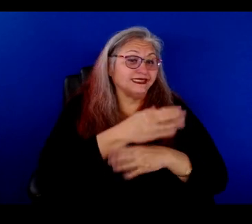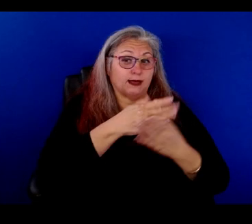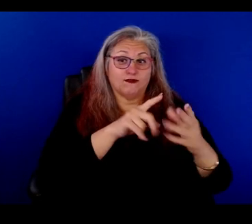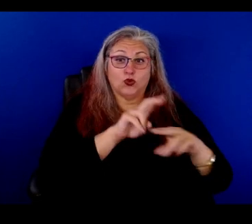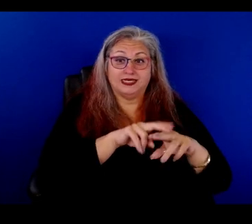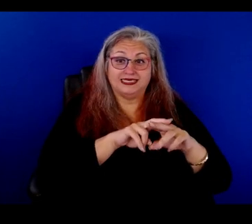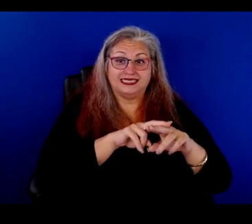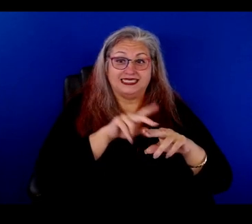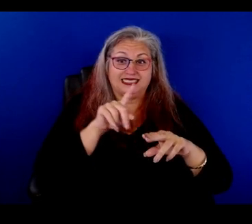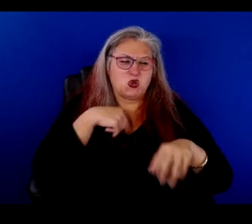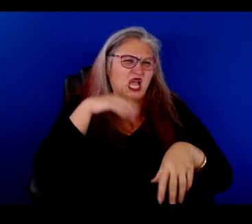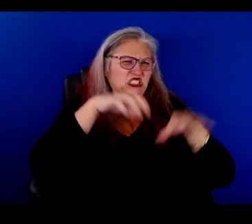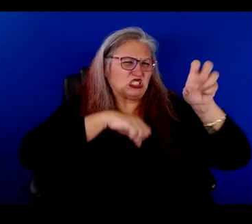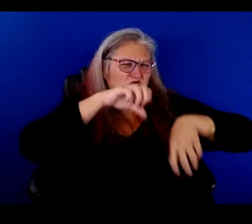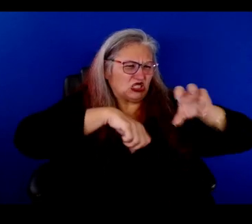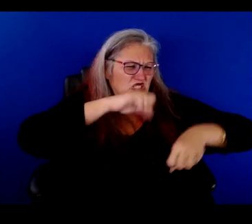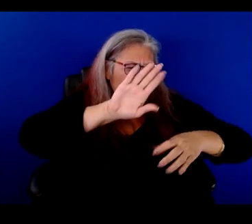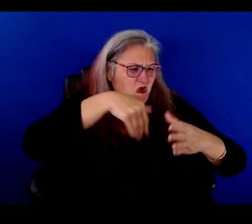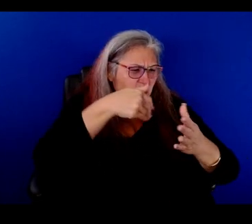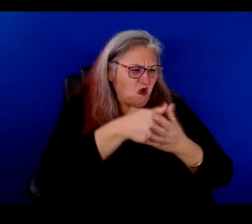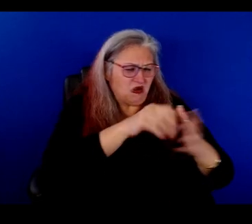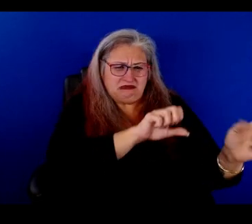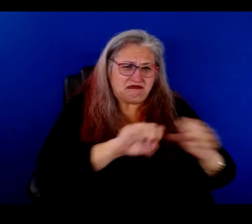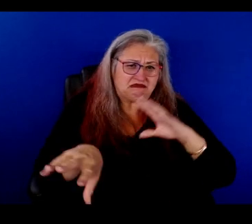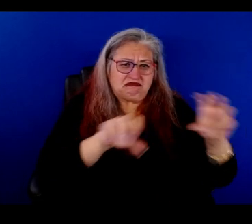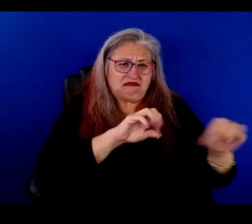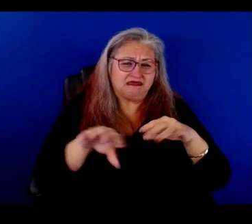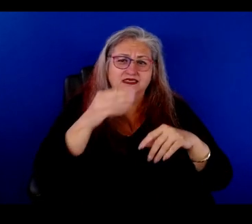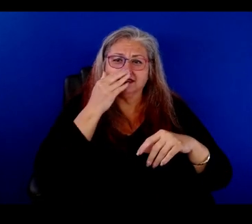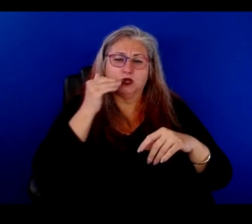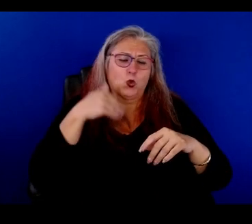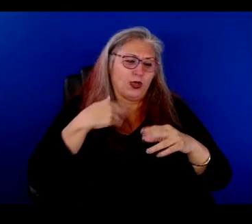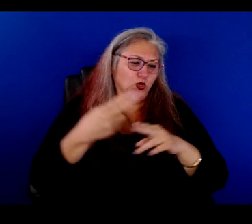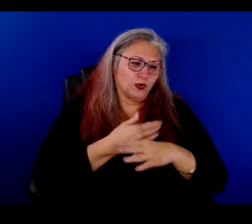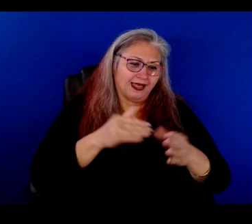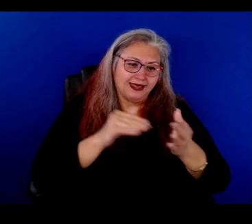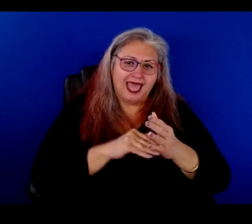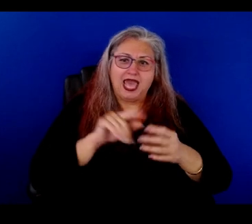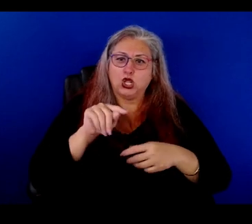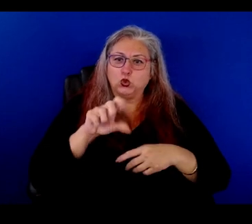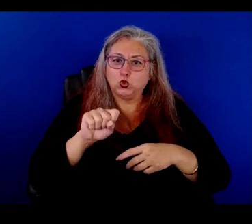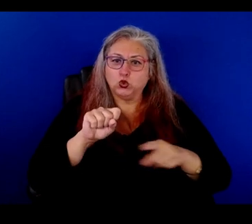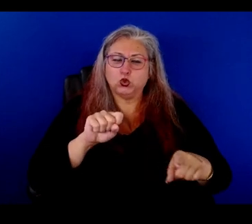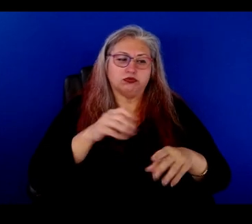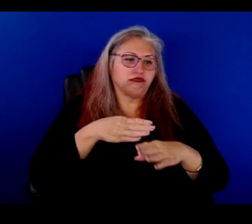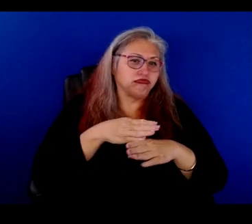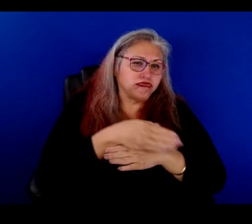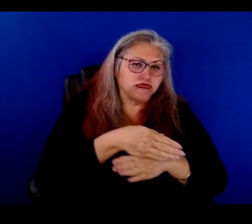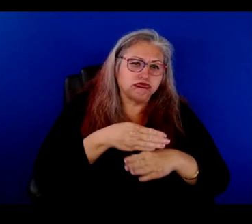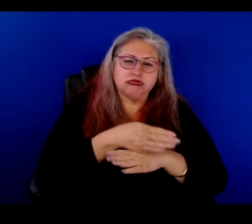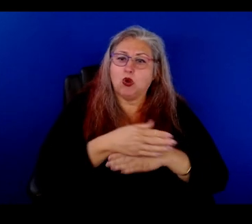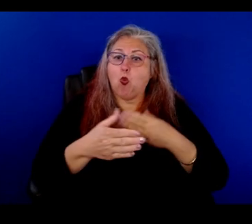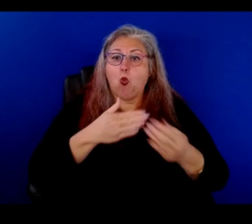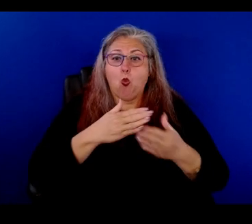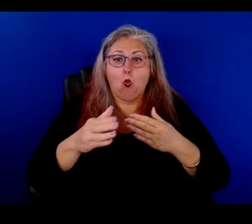Tomas and I would confiscate everything. We would re, you know, reuse, we would get tools and lumber and whatever